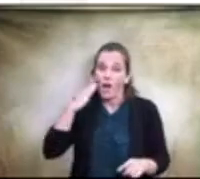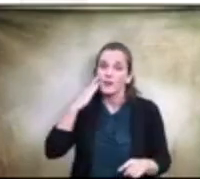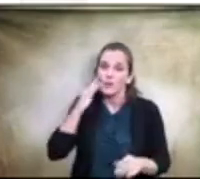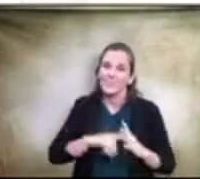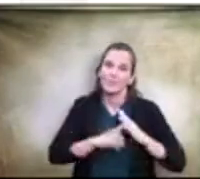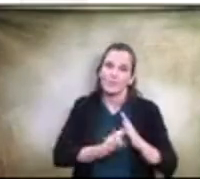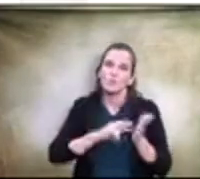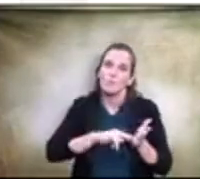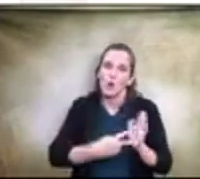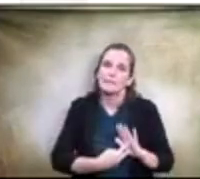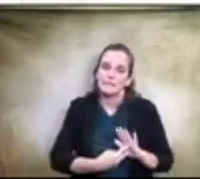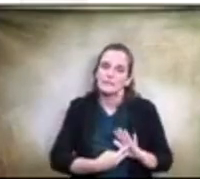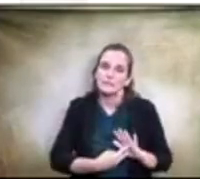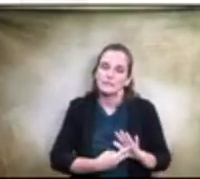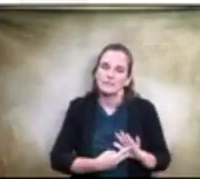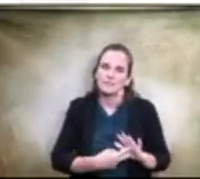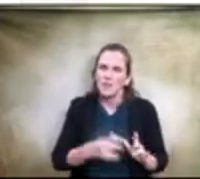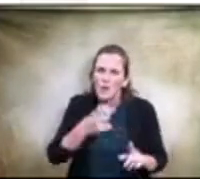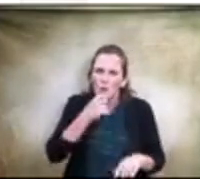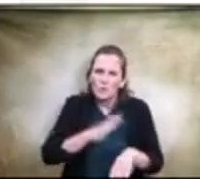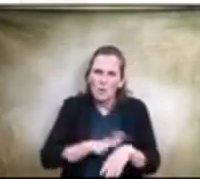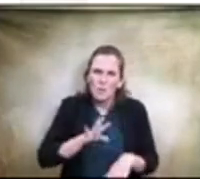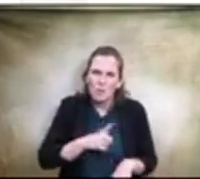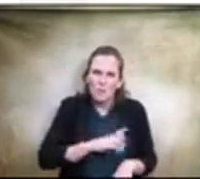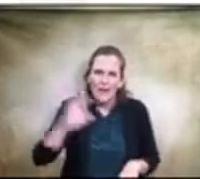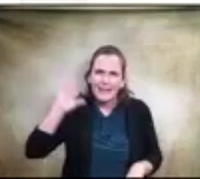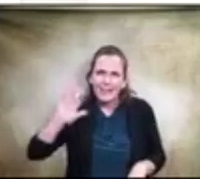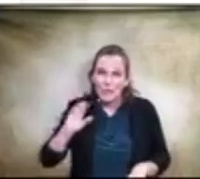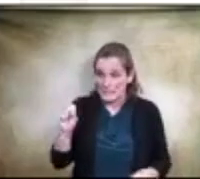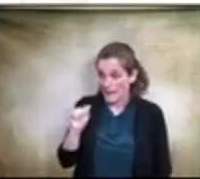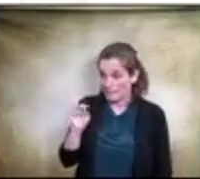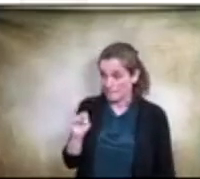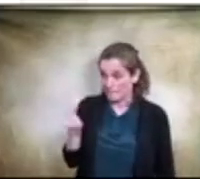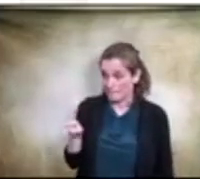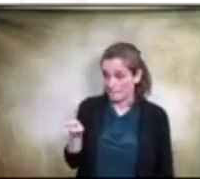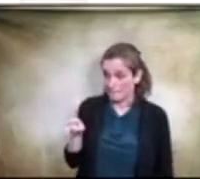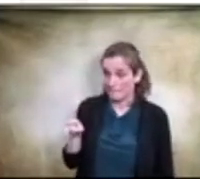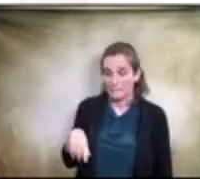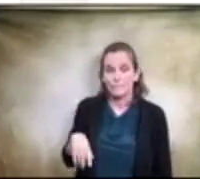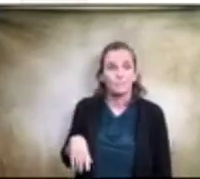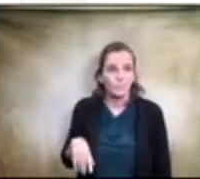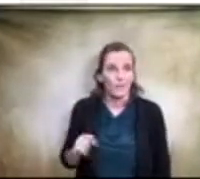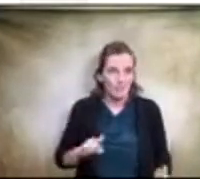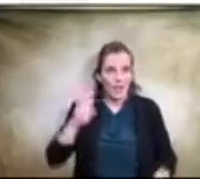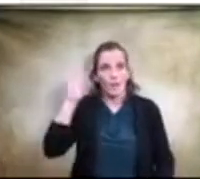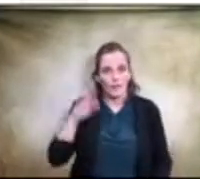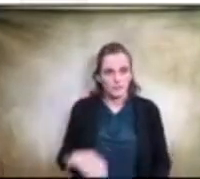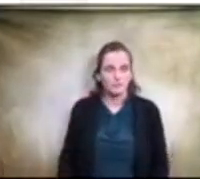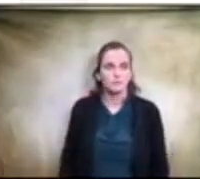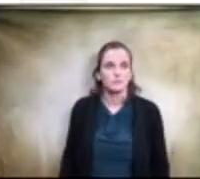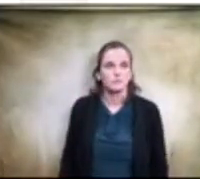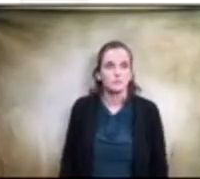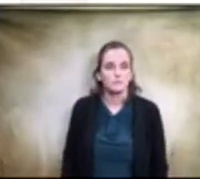uh who was on the board back then was sam sorry no i was okay i